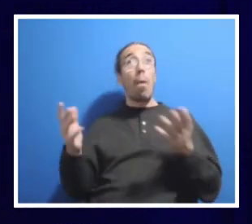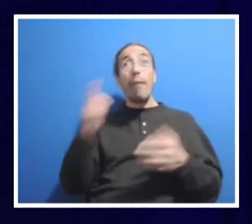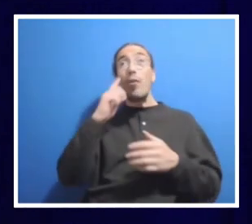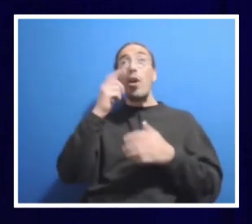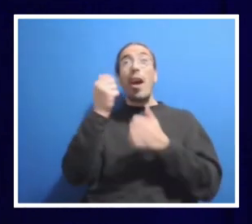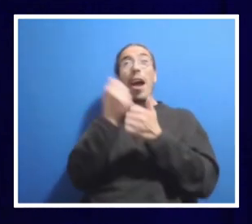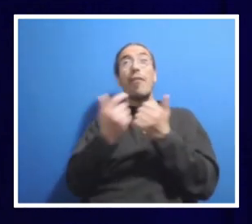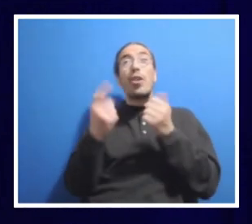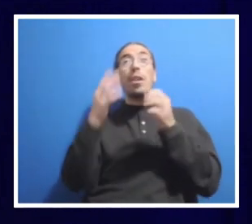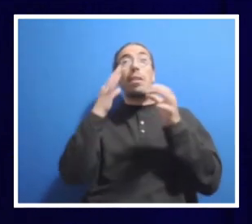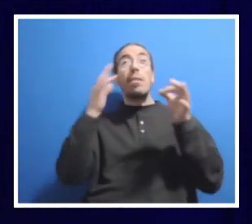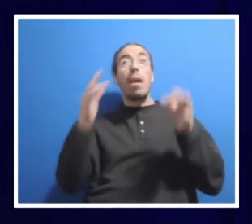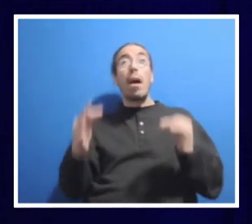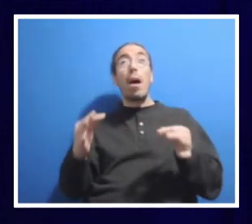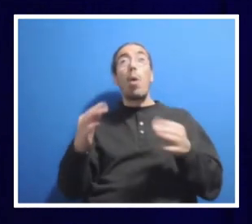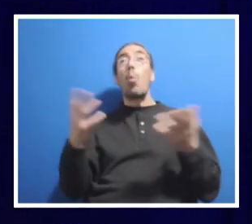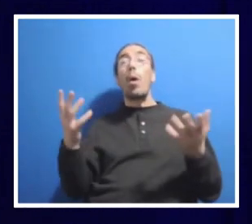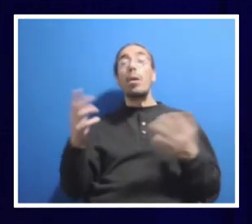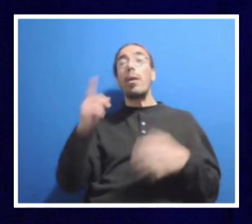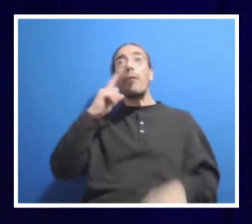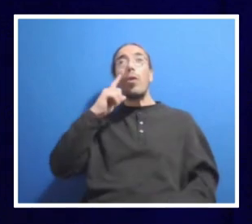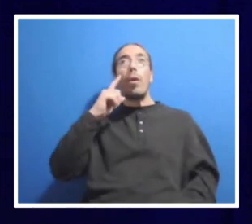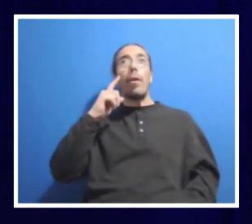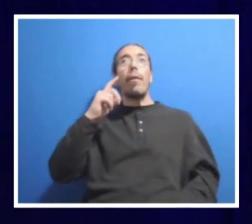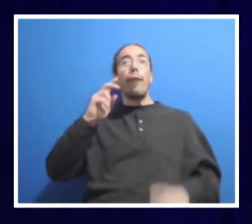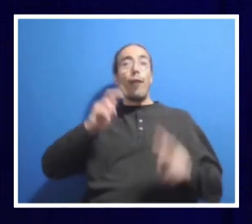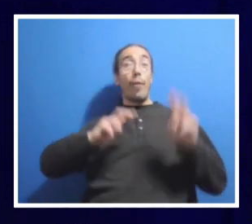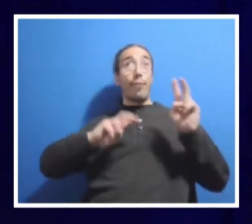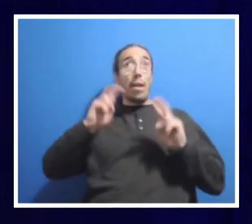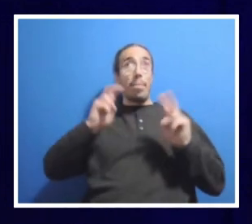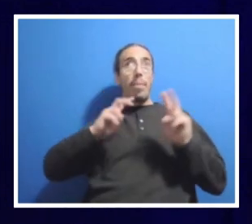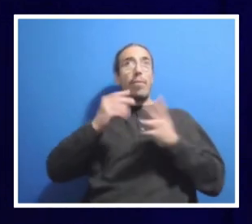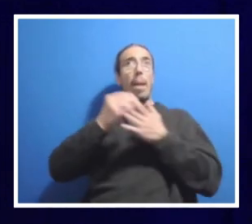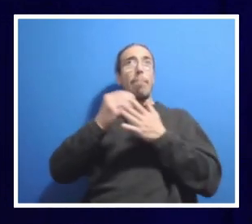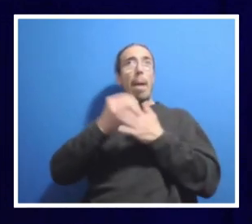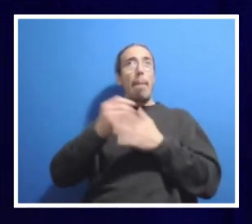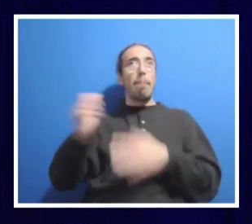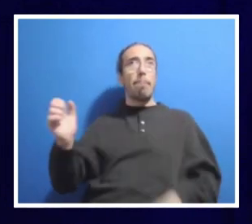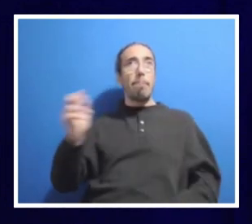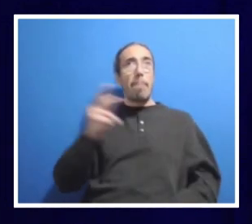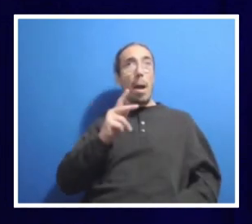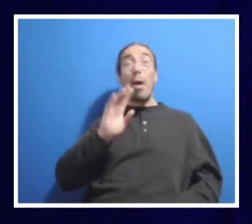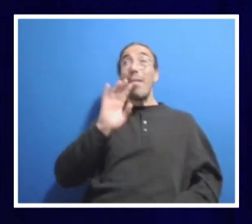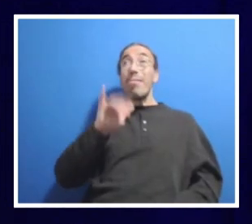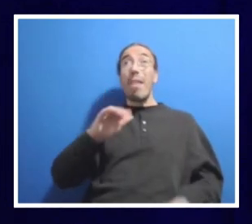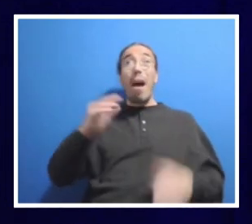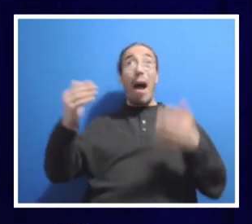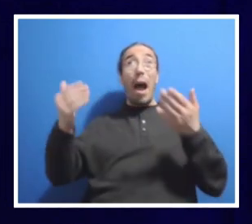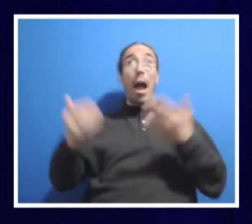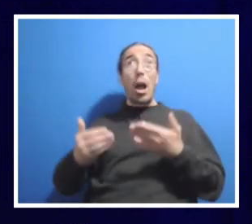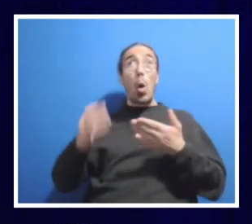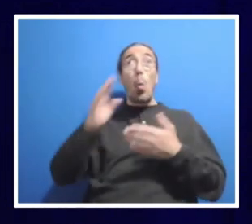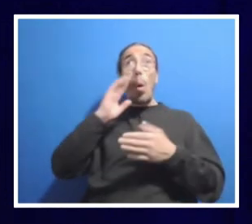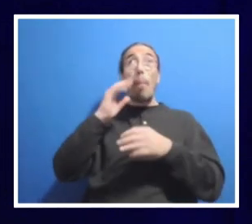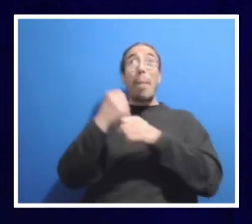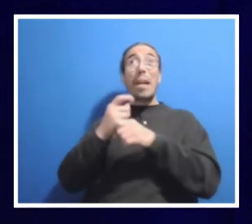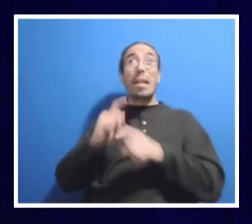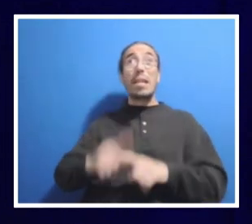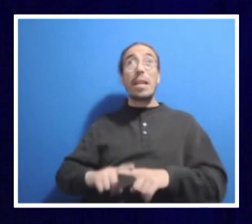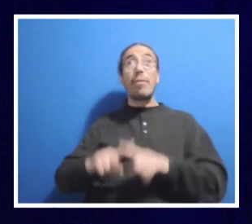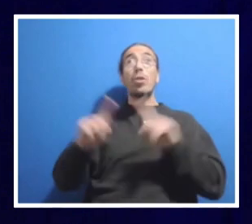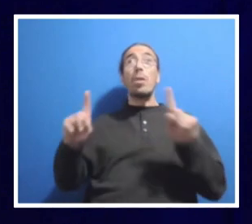is the return on investment. Is the hire we are making going to make a difference overall